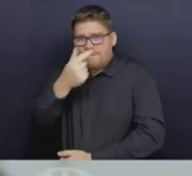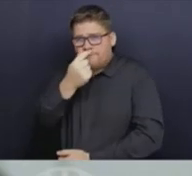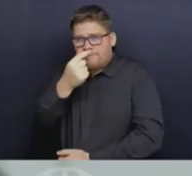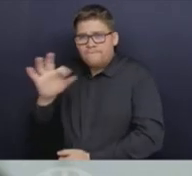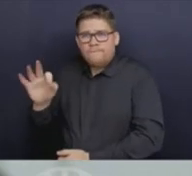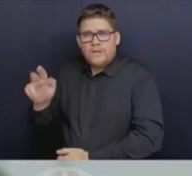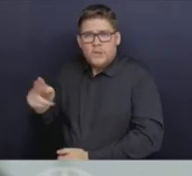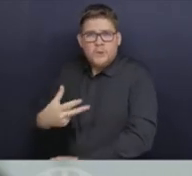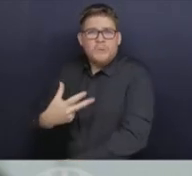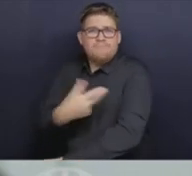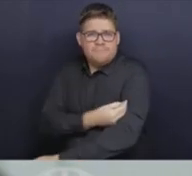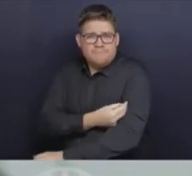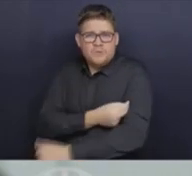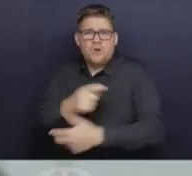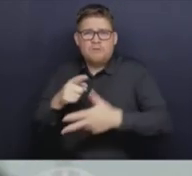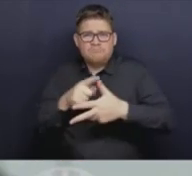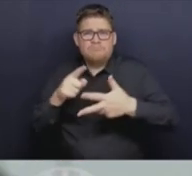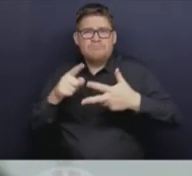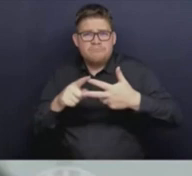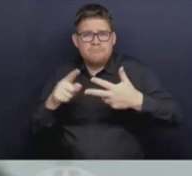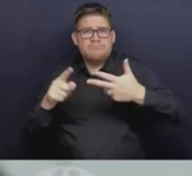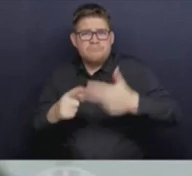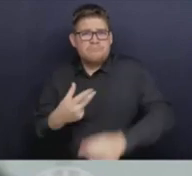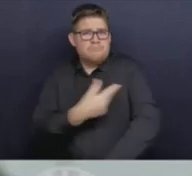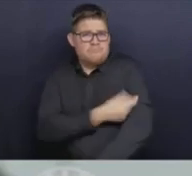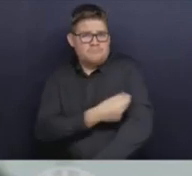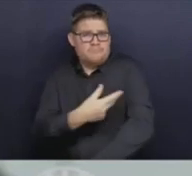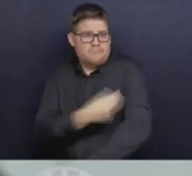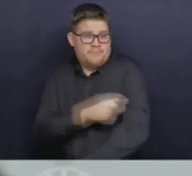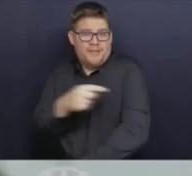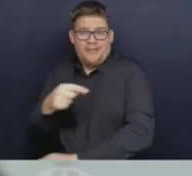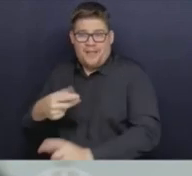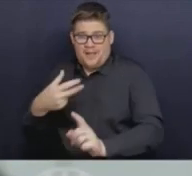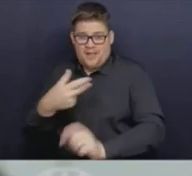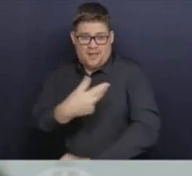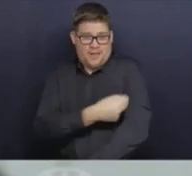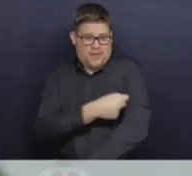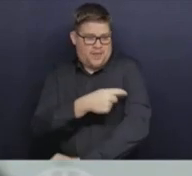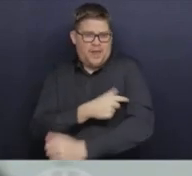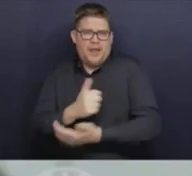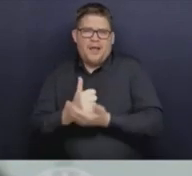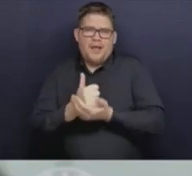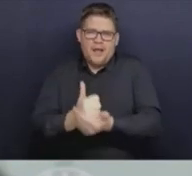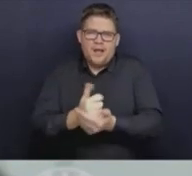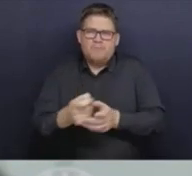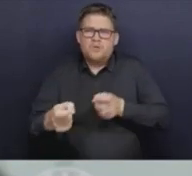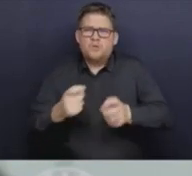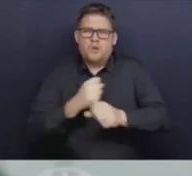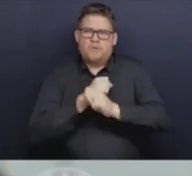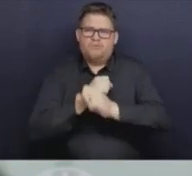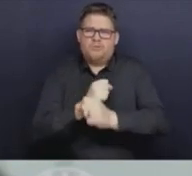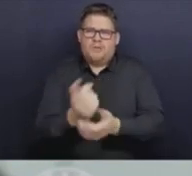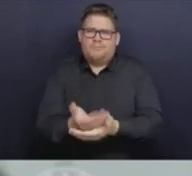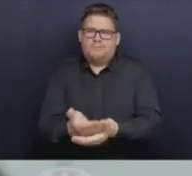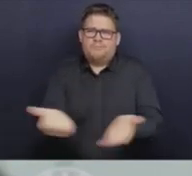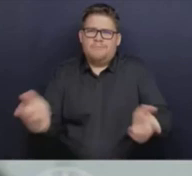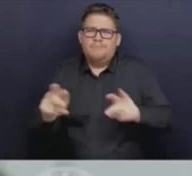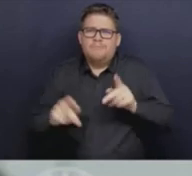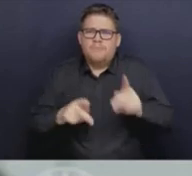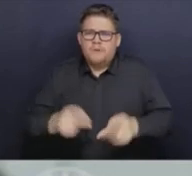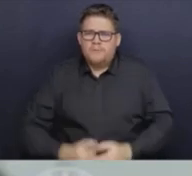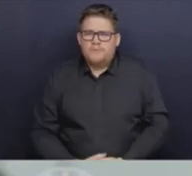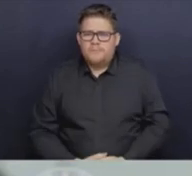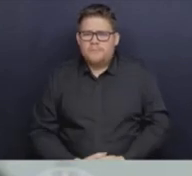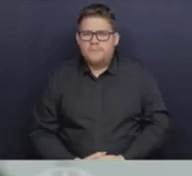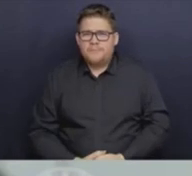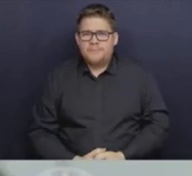manage and protecting those around us as well as ourselves. So many people in BC came together to support our healthcare